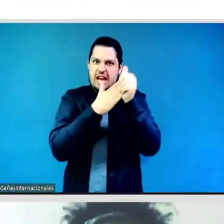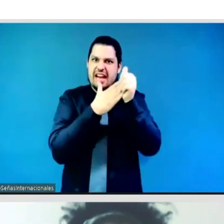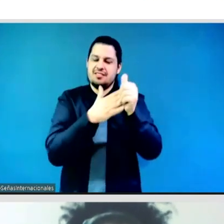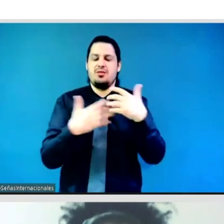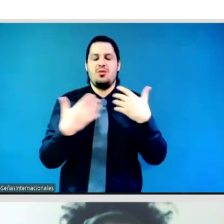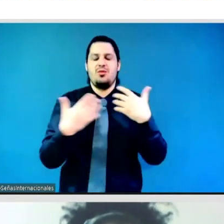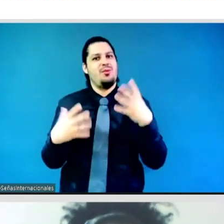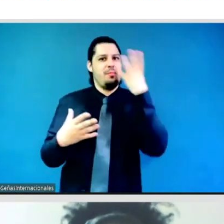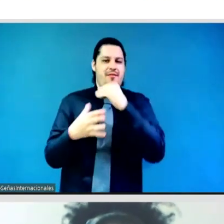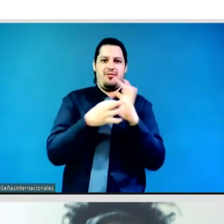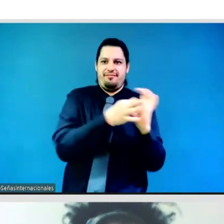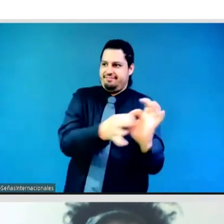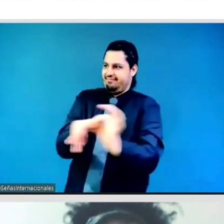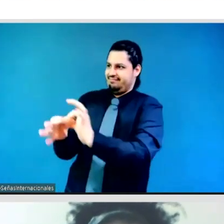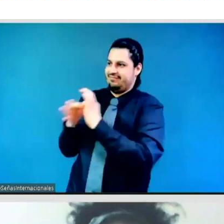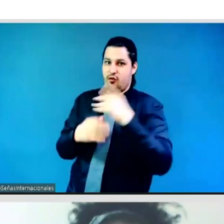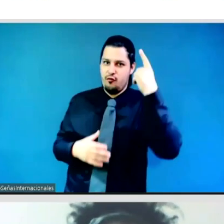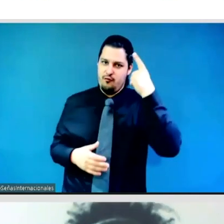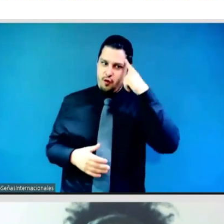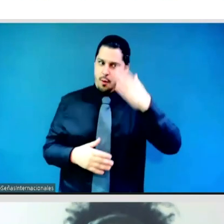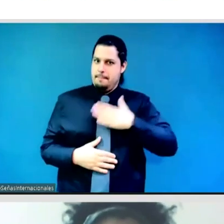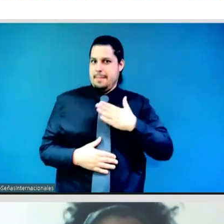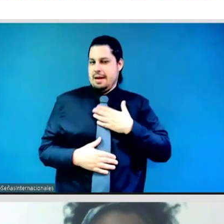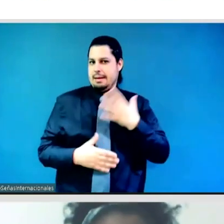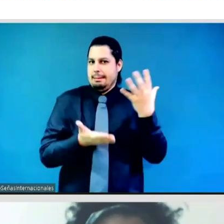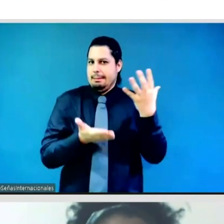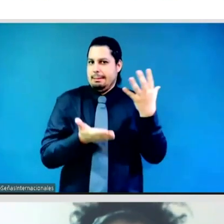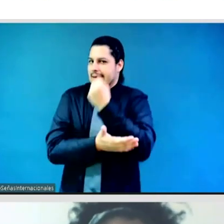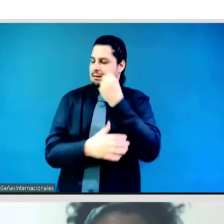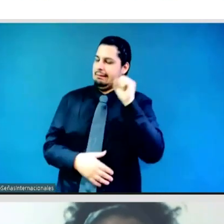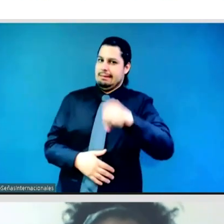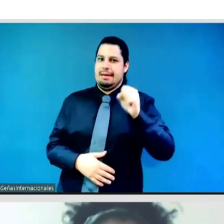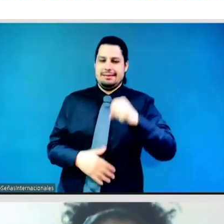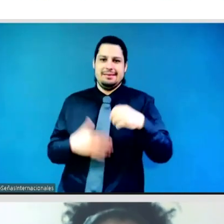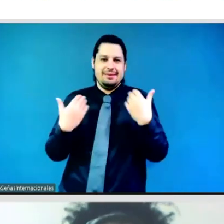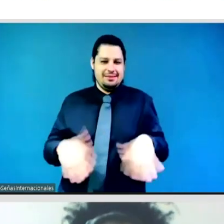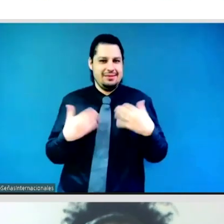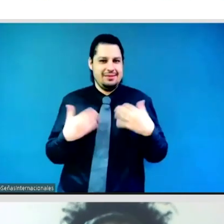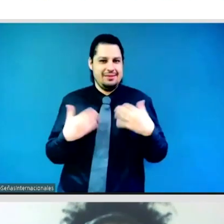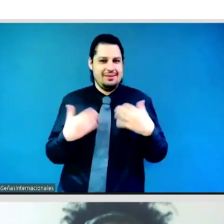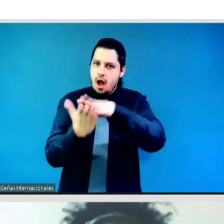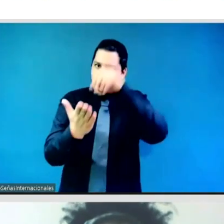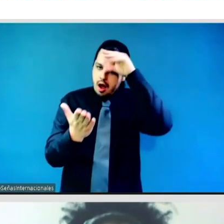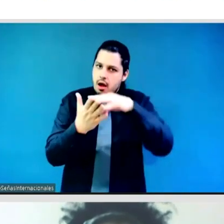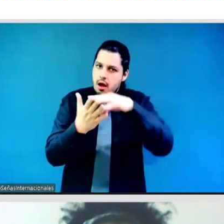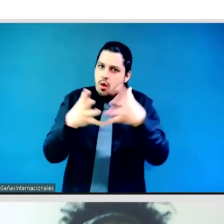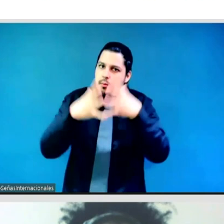feminist movement and leadership. So I will speak to action number three, which basically is working